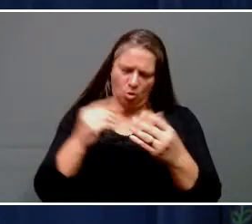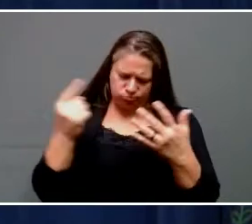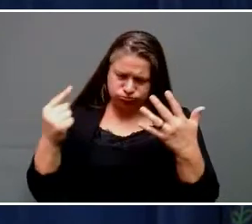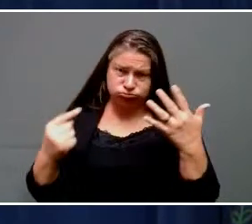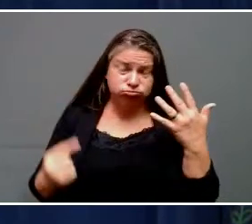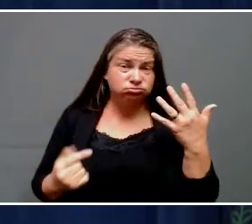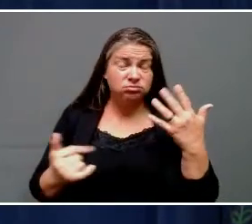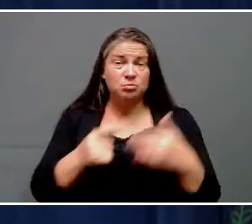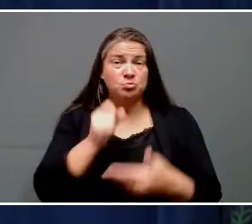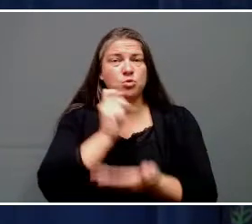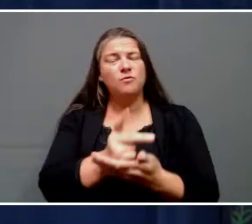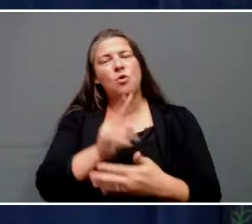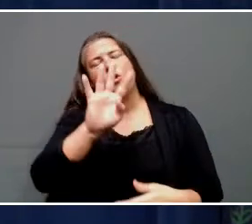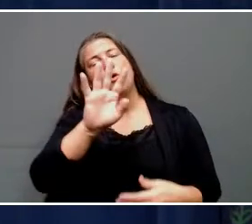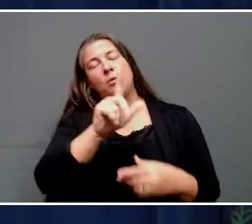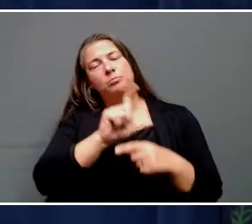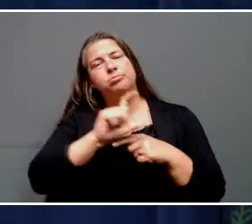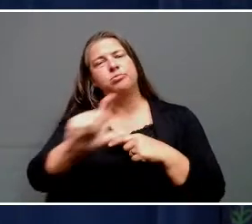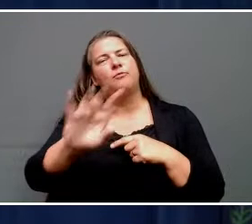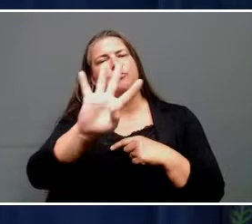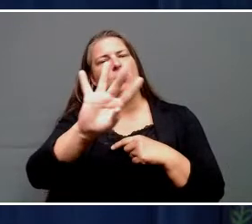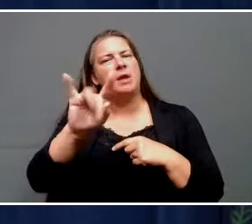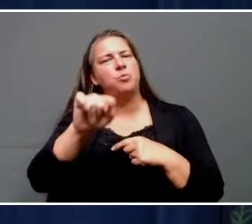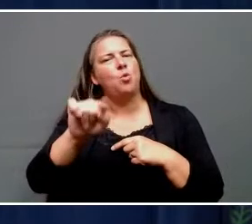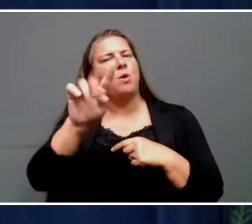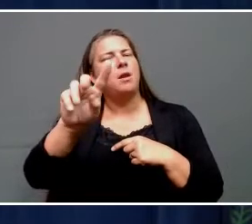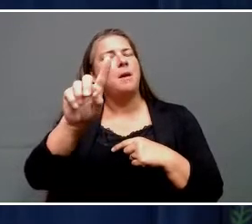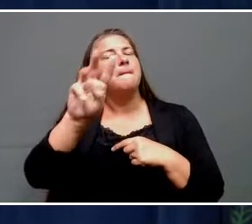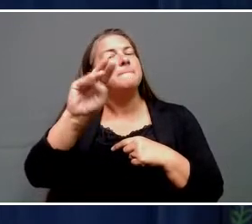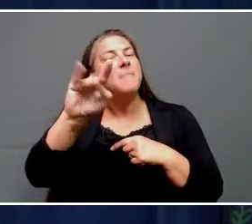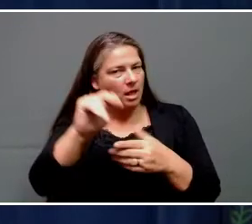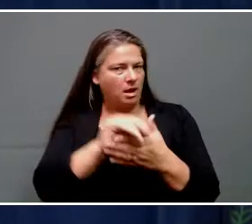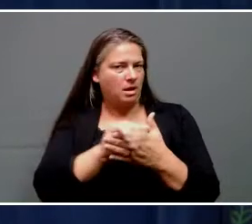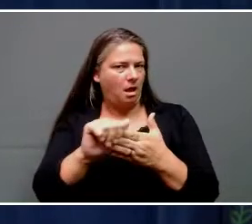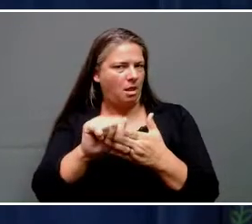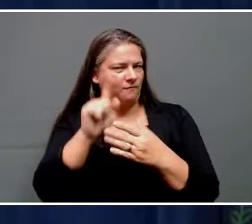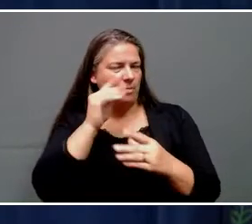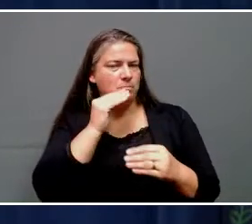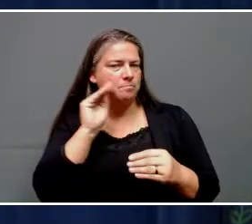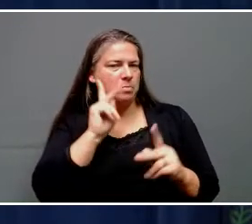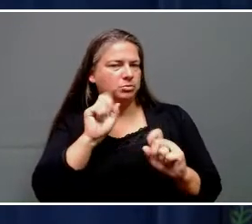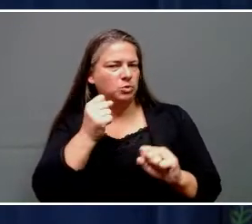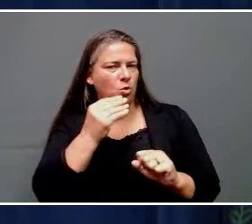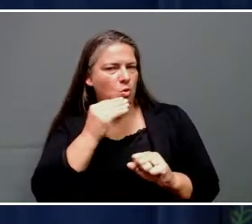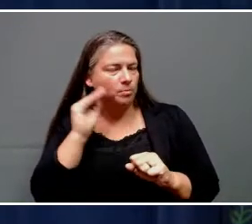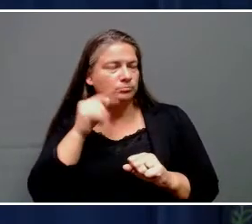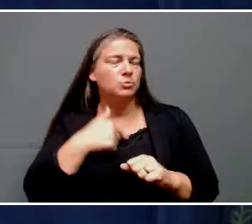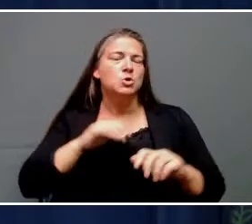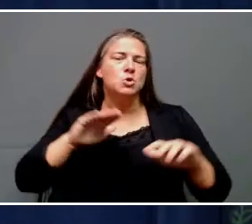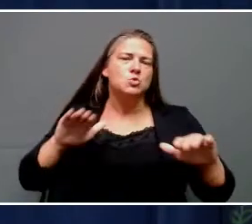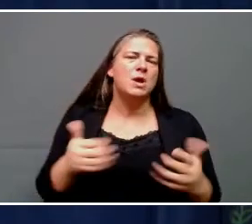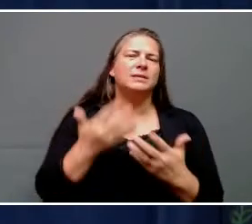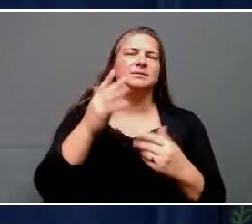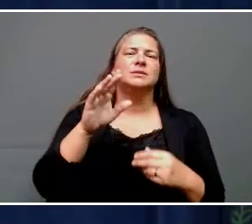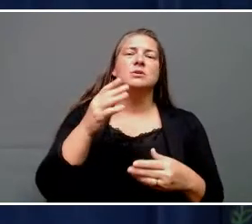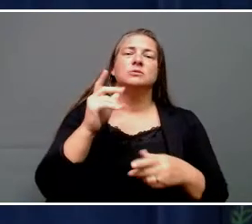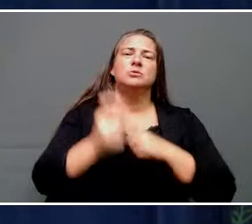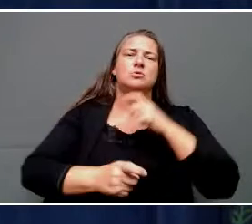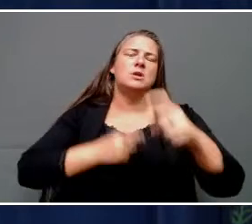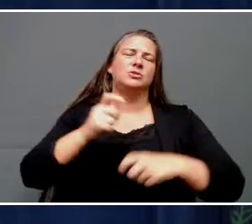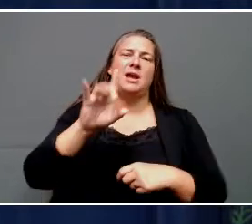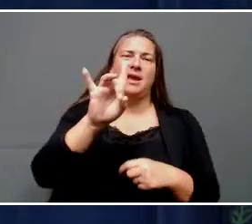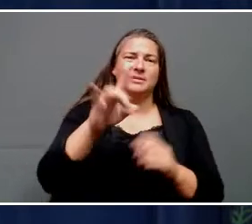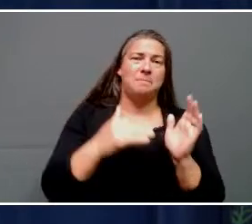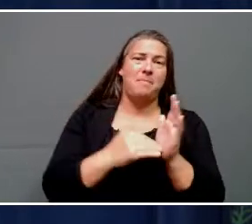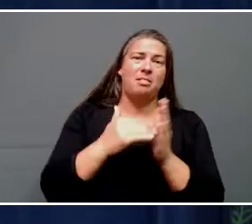.1 million through the Individual and Households Program. We've also raised more than $8 million in donations to the Team Eastern Kentucky Flood